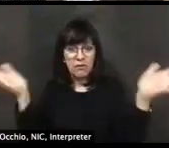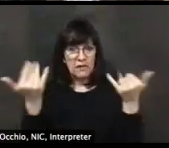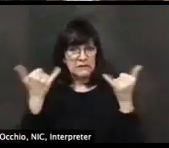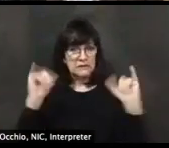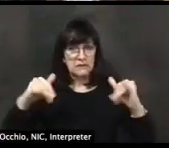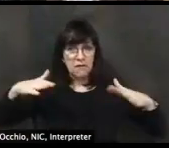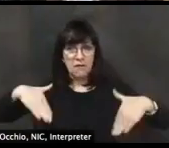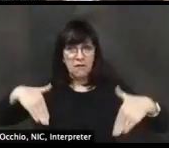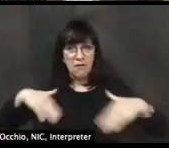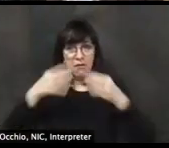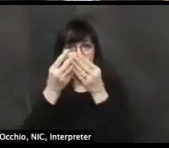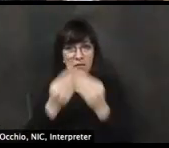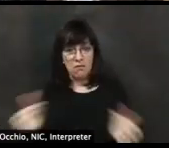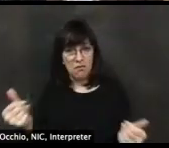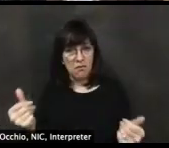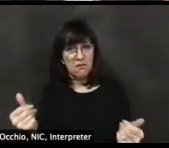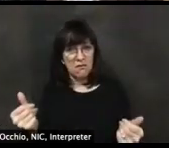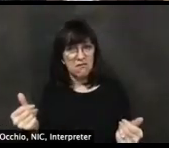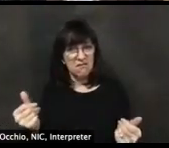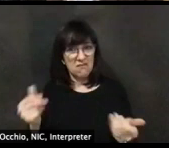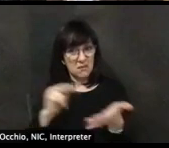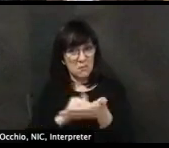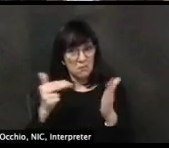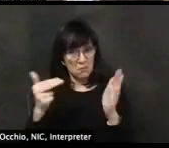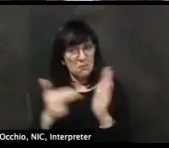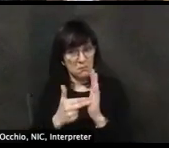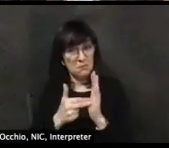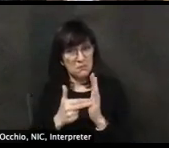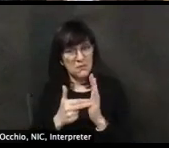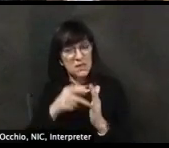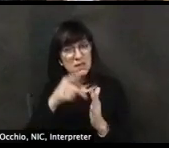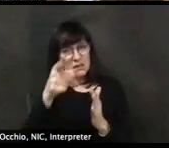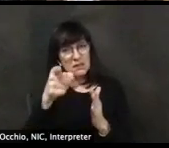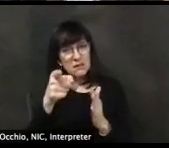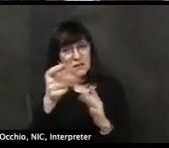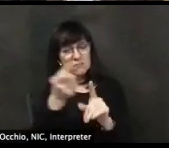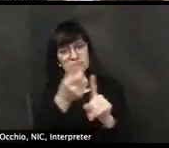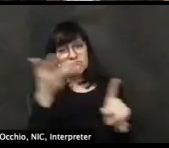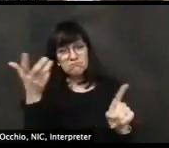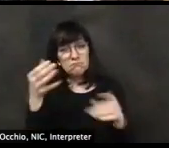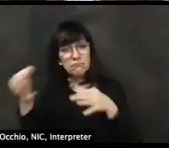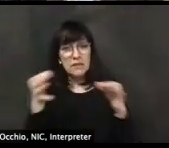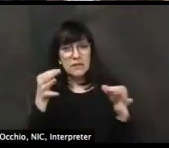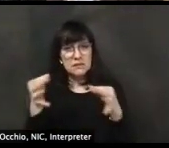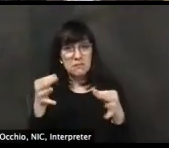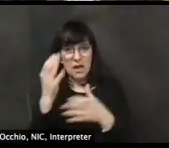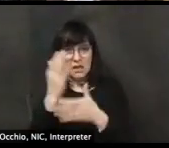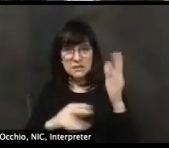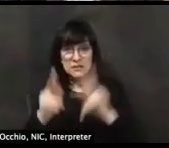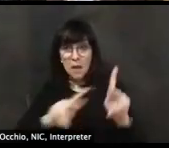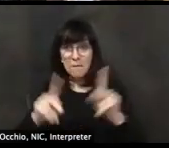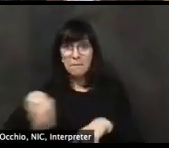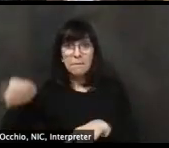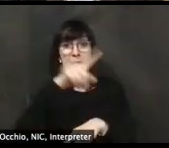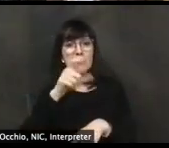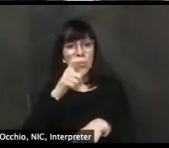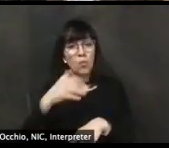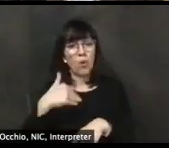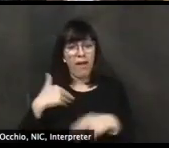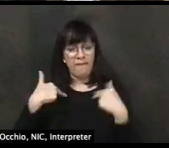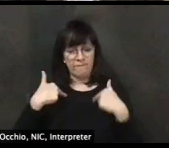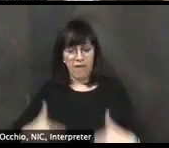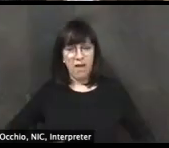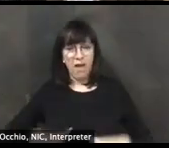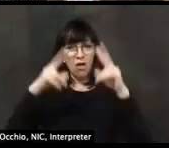others? Yeah, I, it's stressful. I am, I am sure, um, because individuals with,